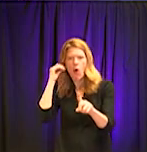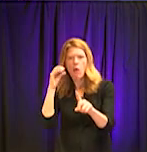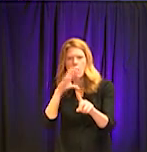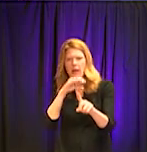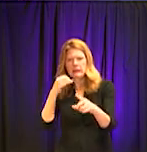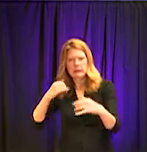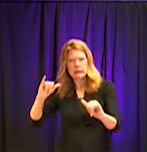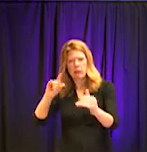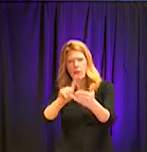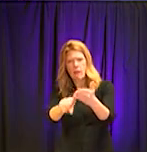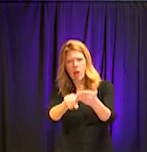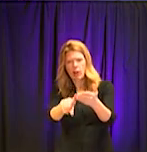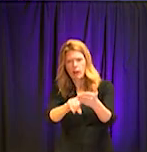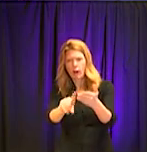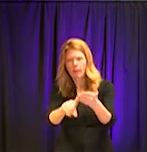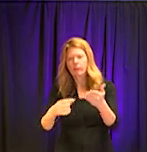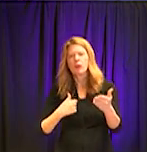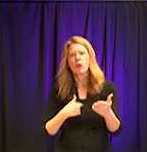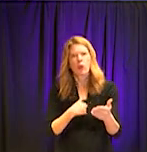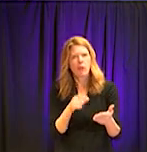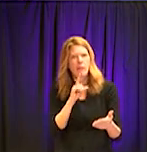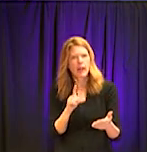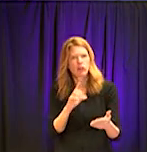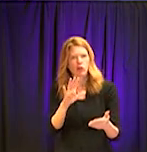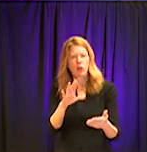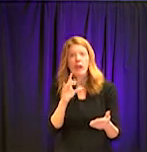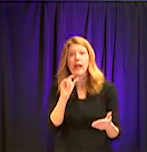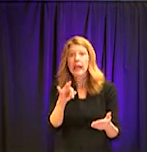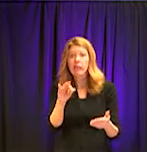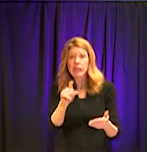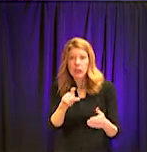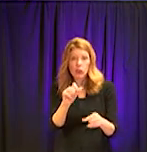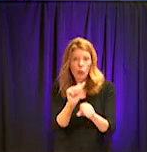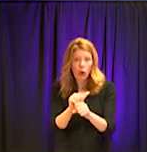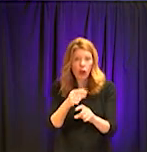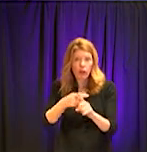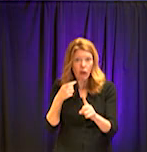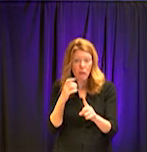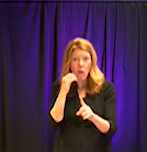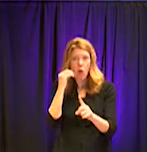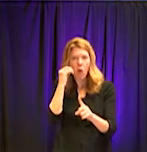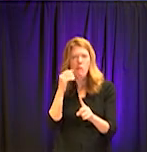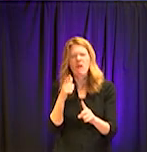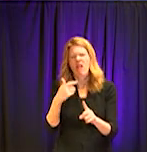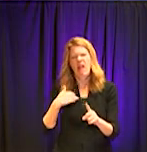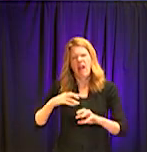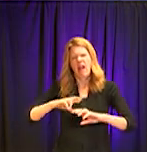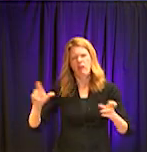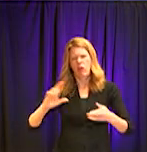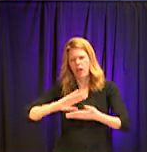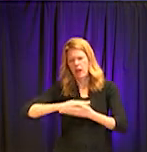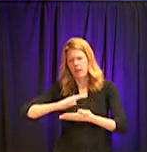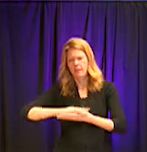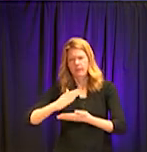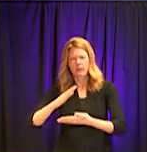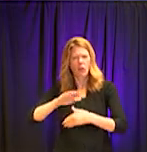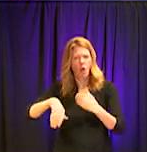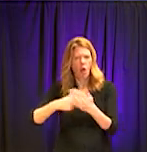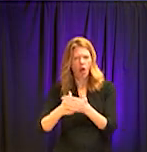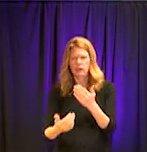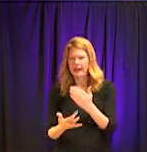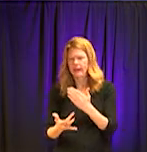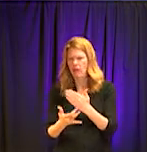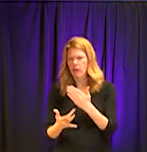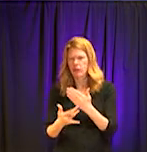to ensure that they have the technology needed, as well as protocols in place to continue to work in remote locations, as